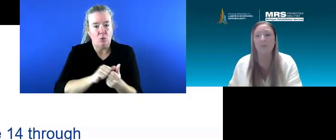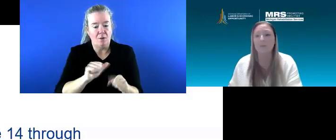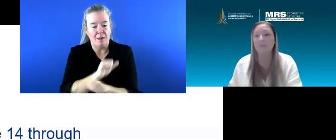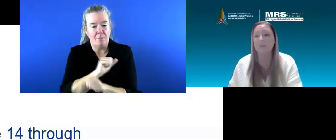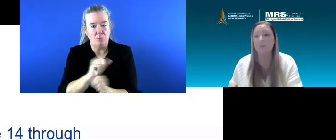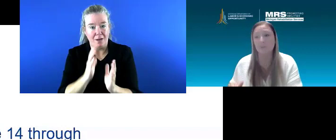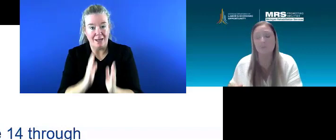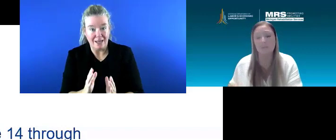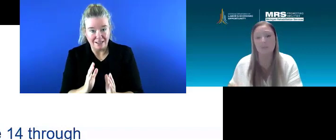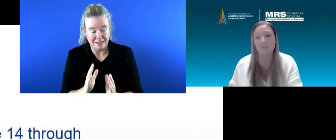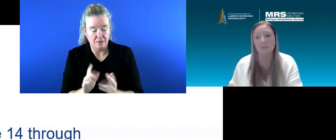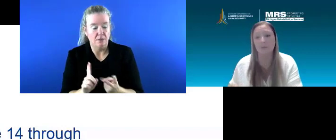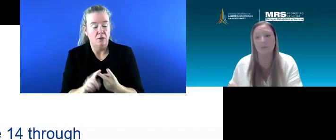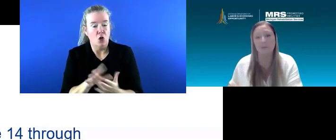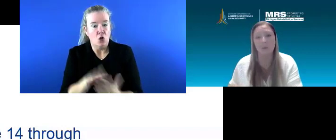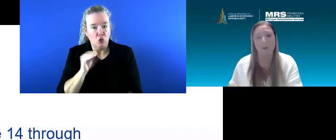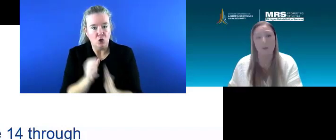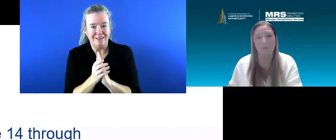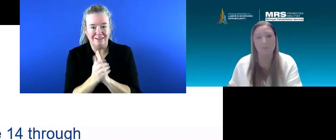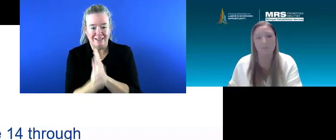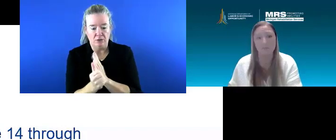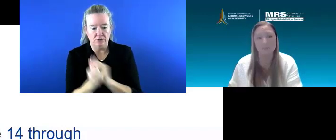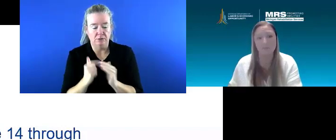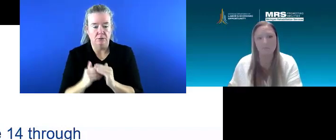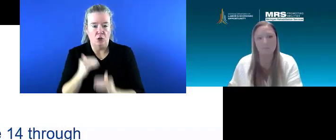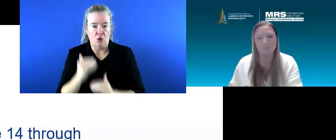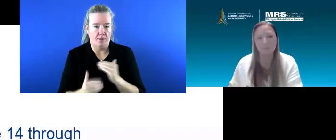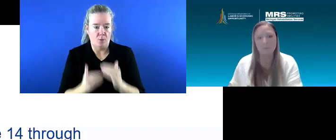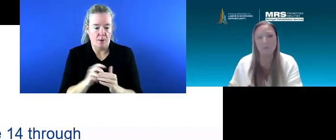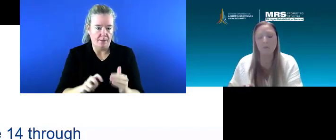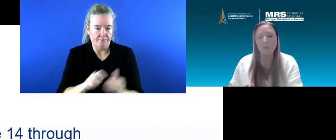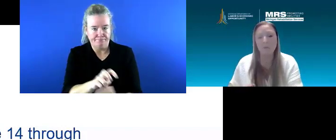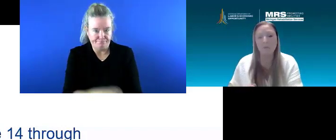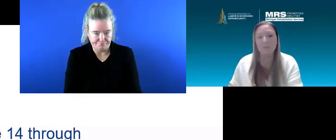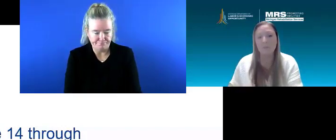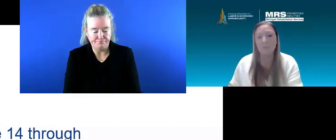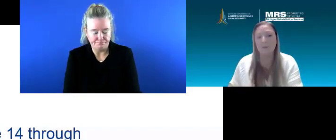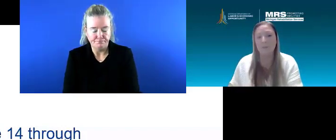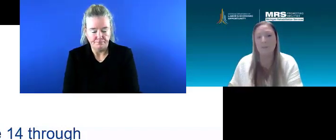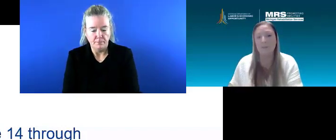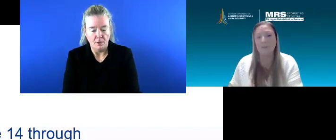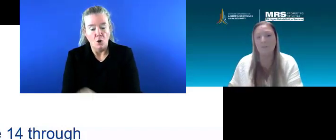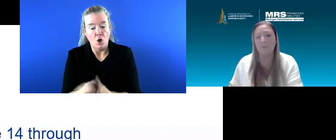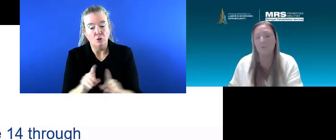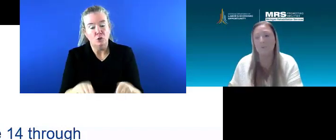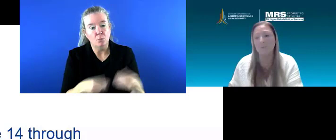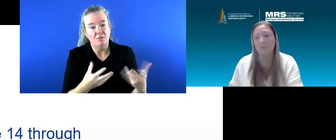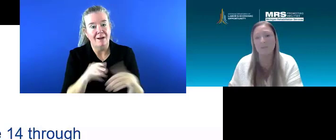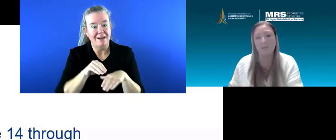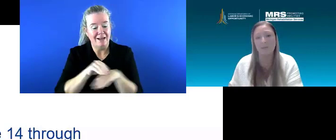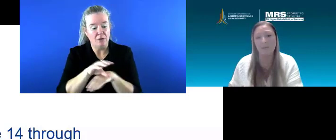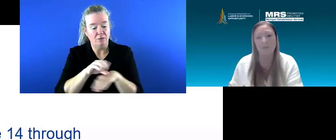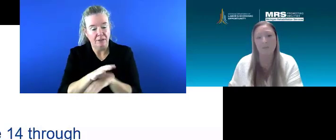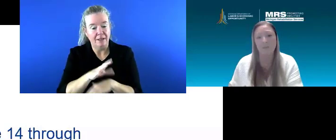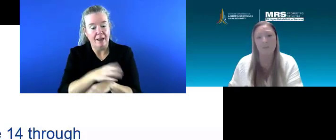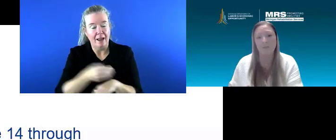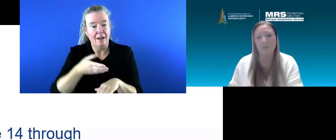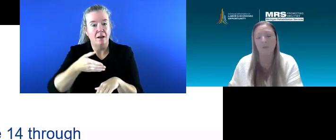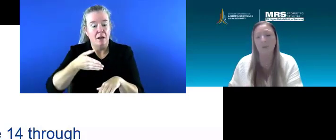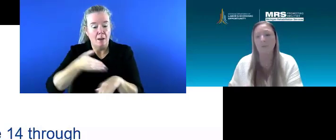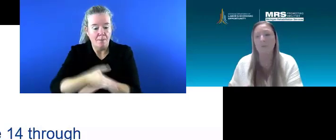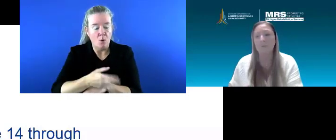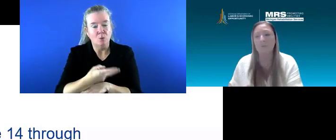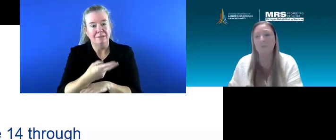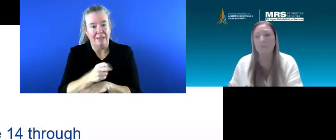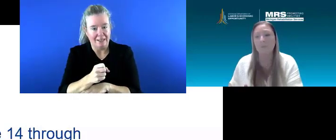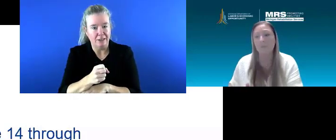learning, you know, those skills along the way. We also can provide the counseling and post-secondary education,